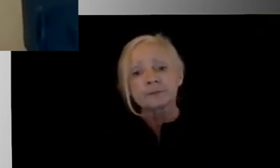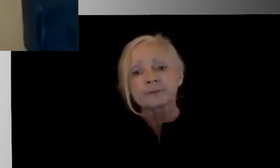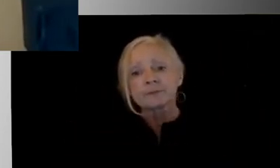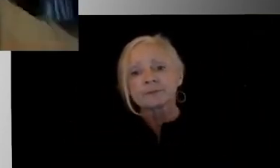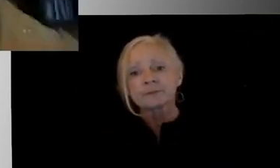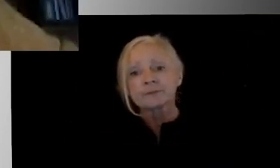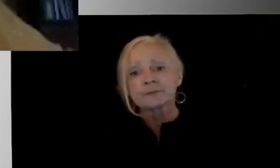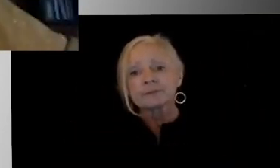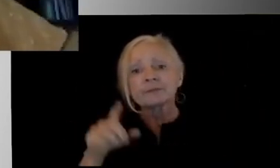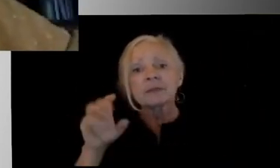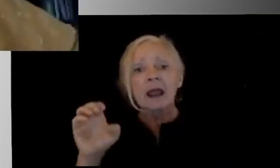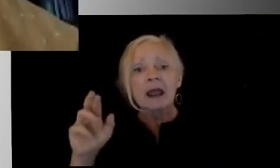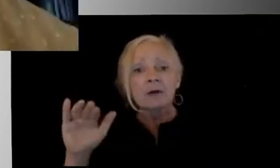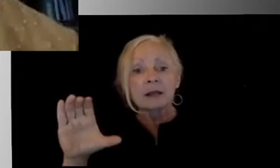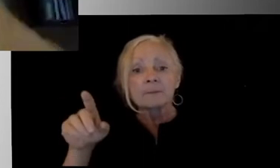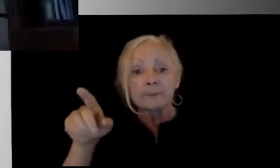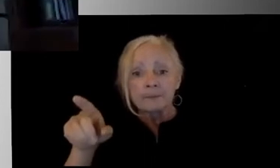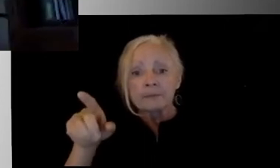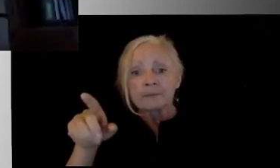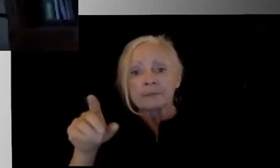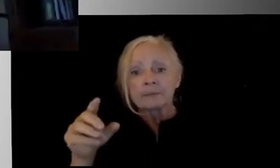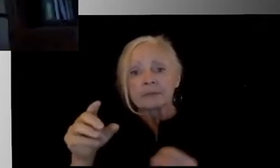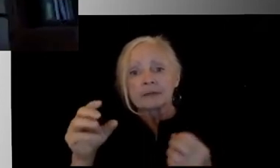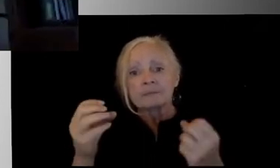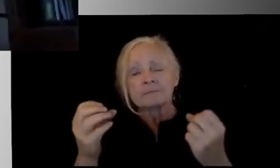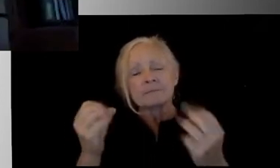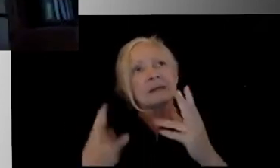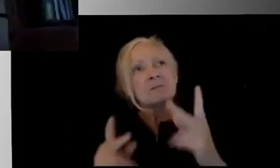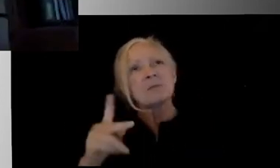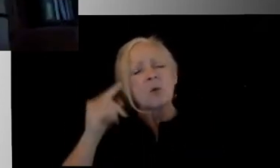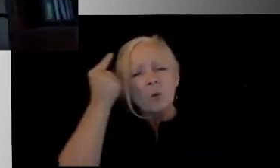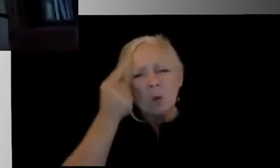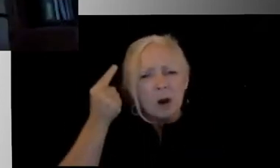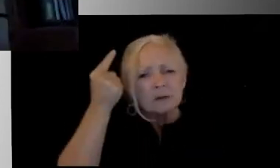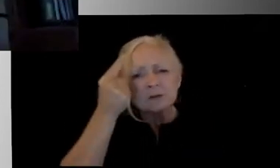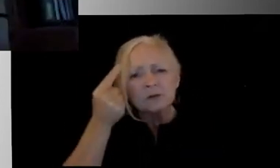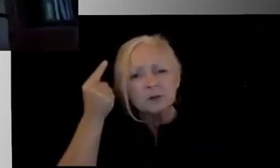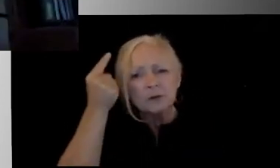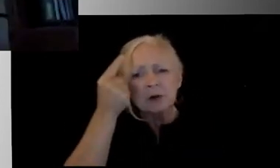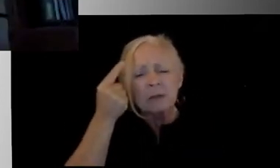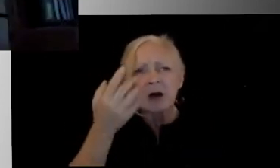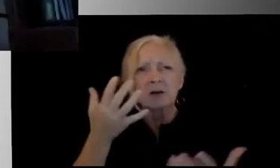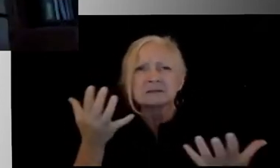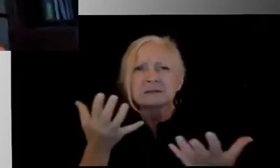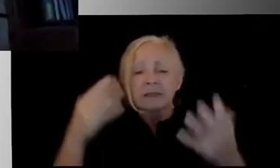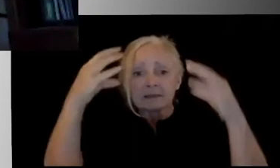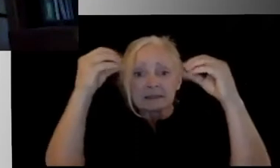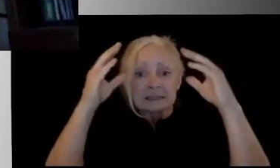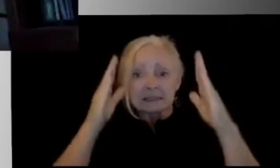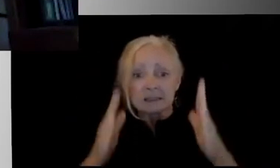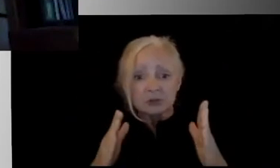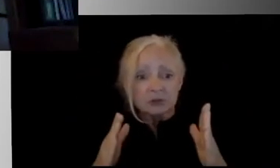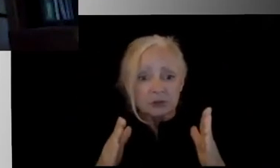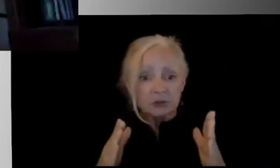And a lot of the questions we've been getting, and I've been hearing the community, you know, is just wondering about the teachers. Juanita, Raeanne,